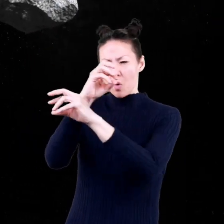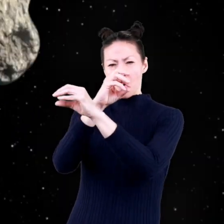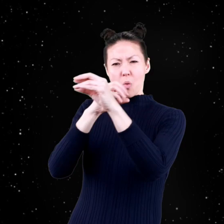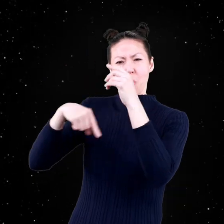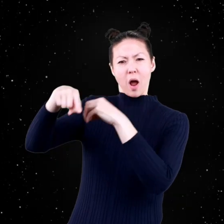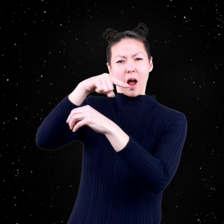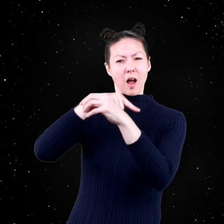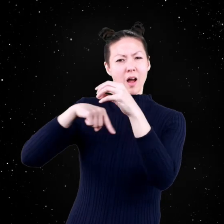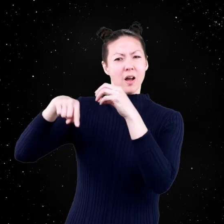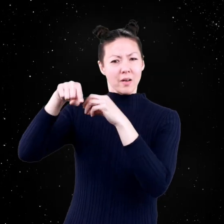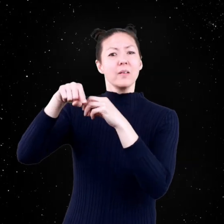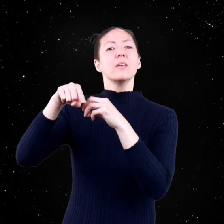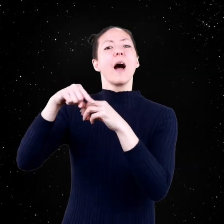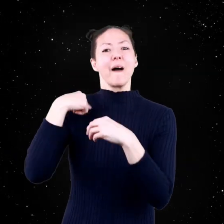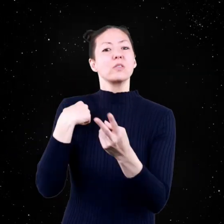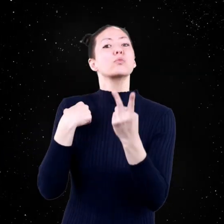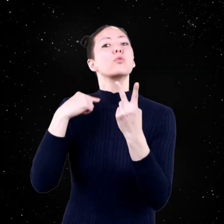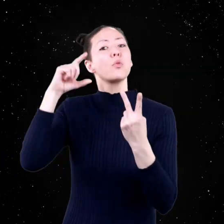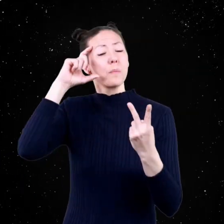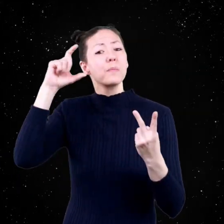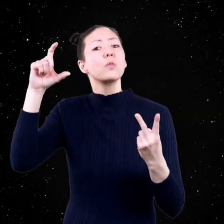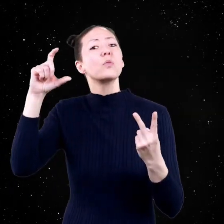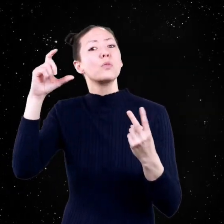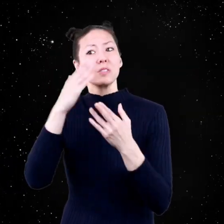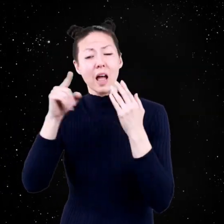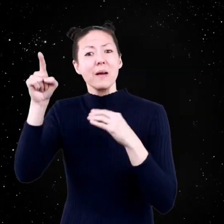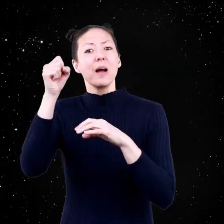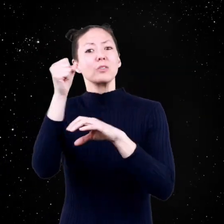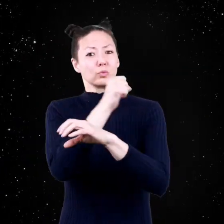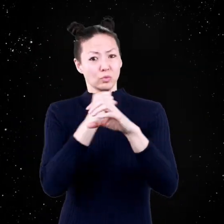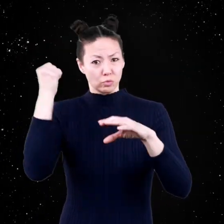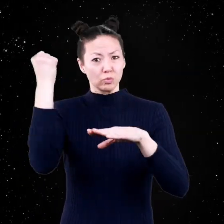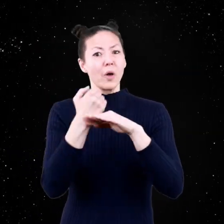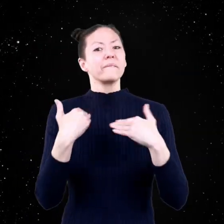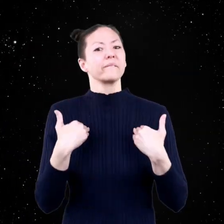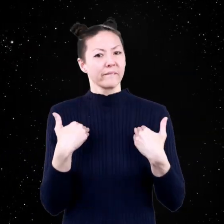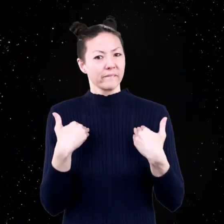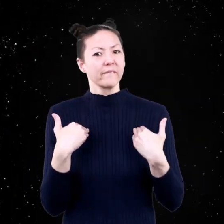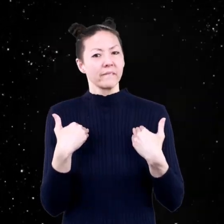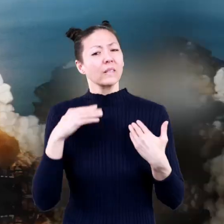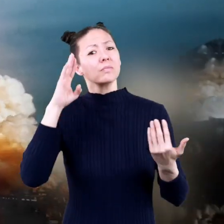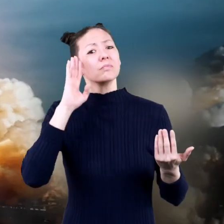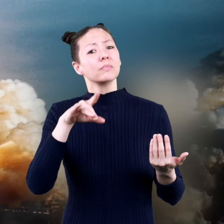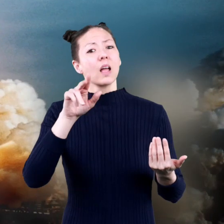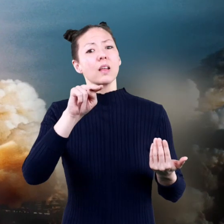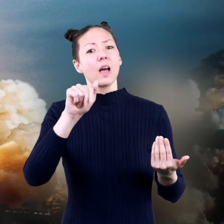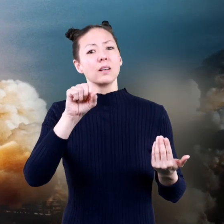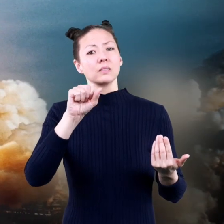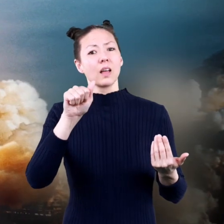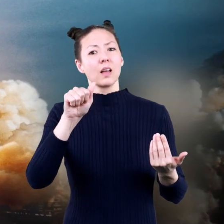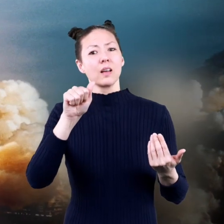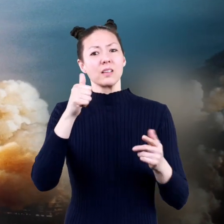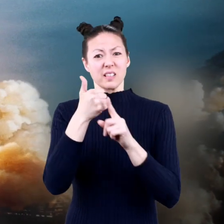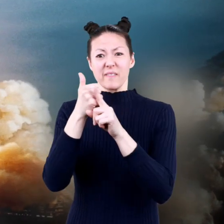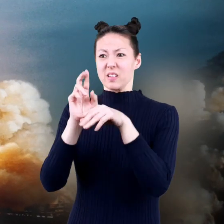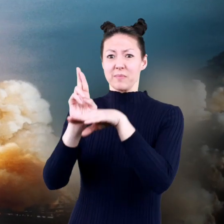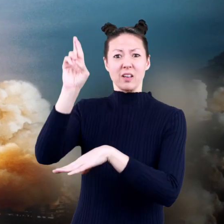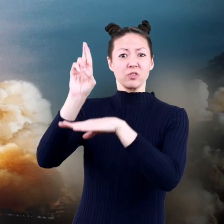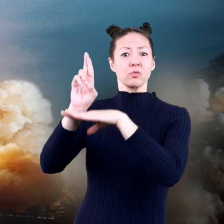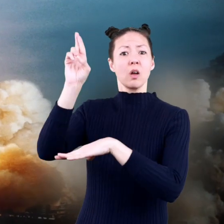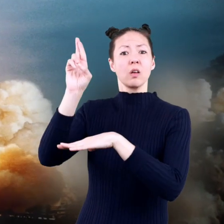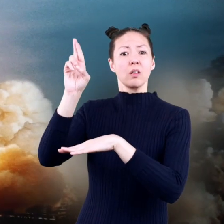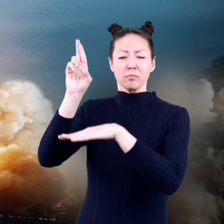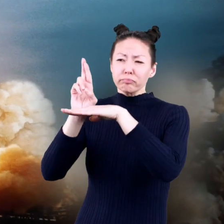near them? And some asteroids even have two moons. Did you also know that